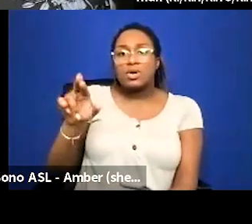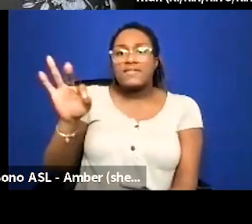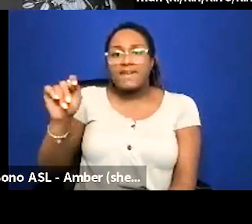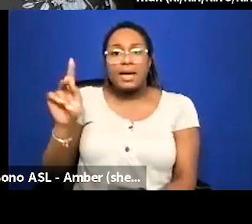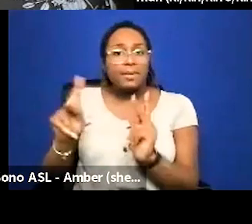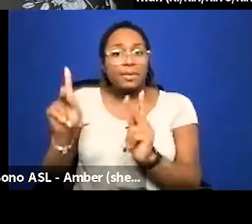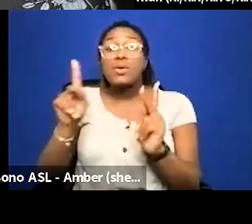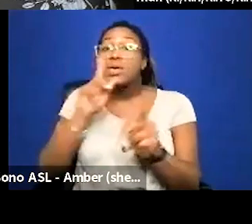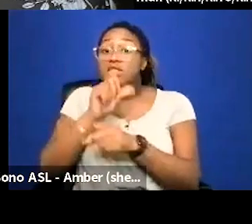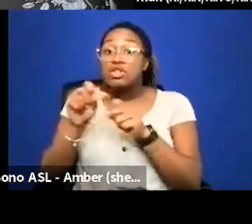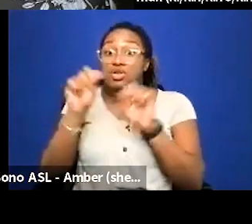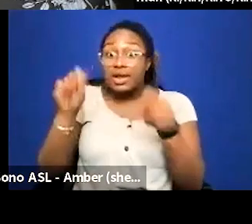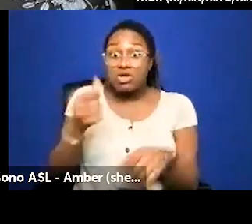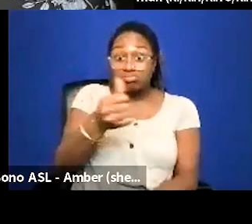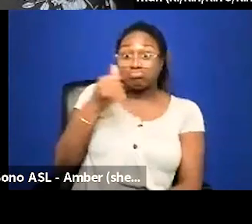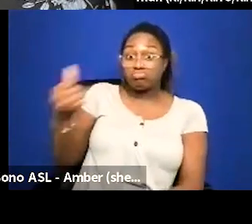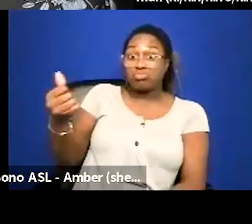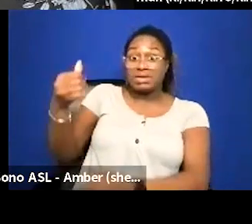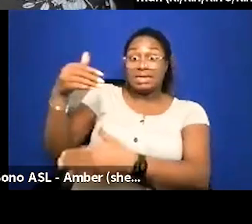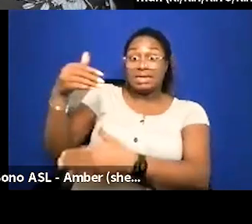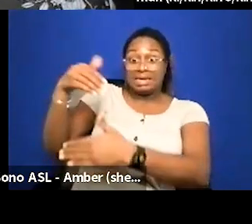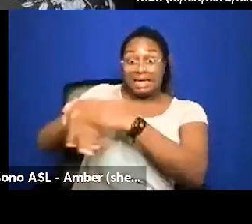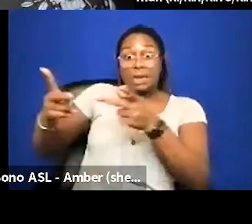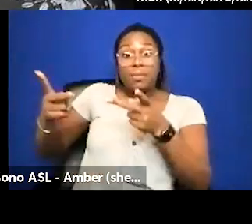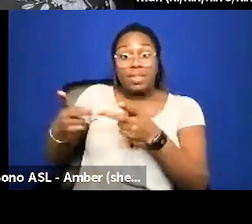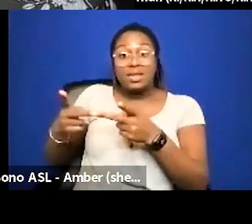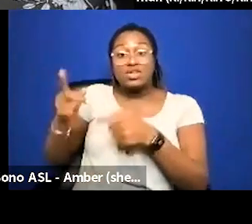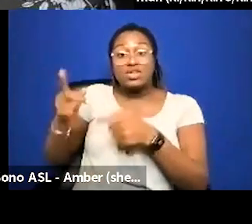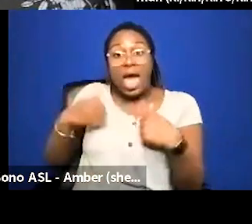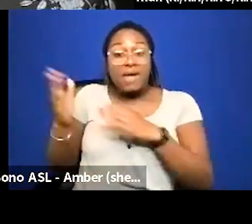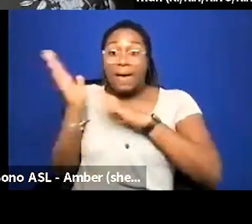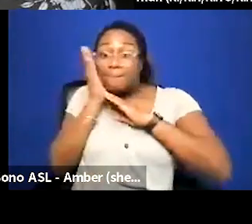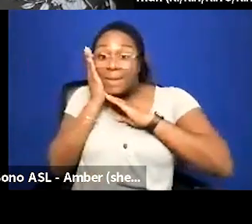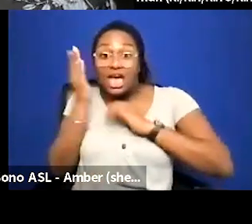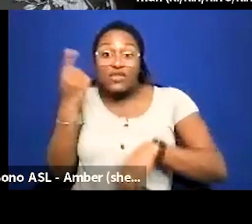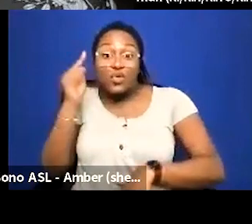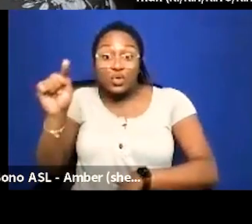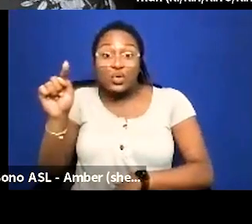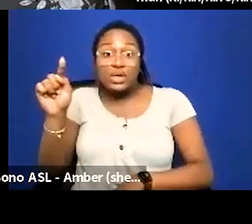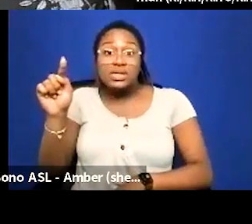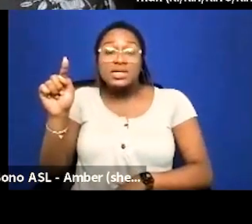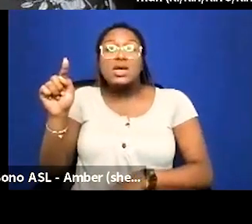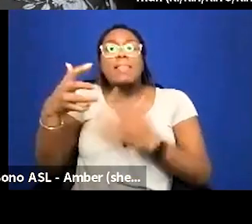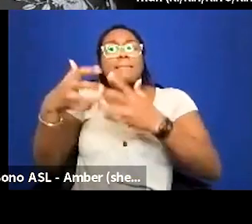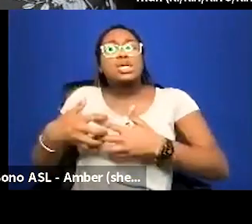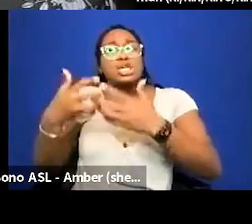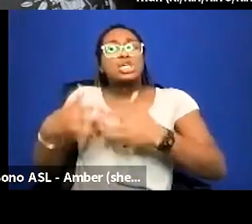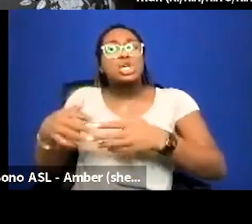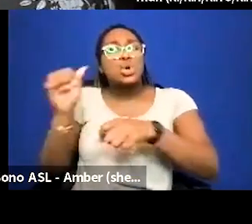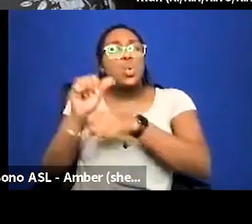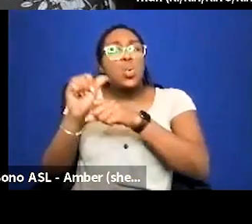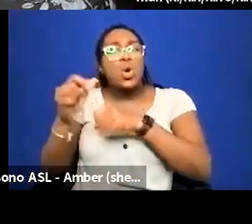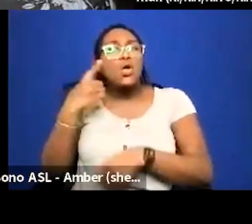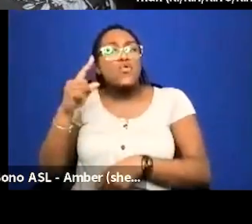can you be in those spaces okay do they do they have a bed for you do they just do the machines work for